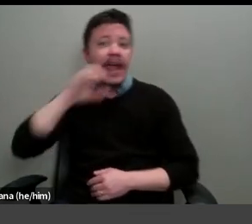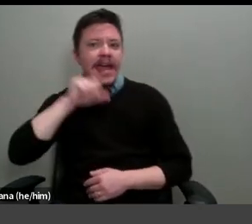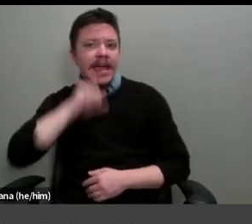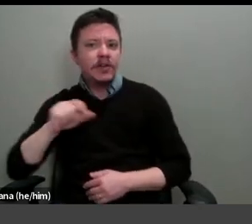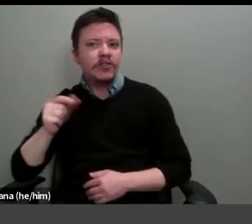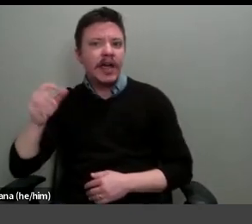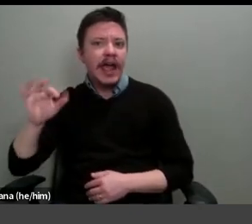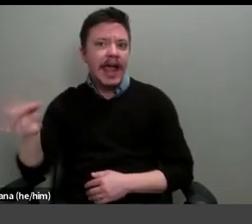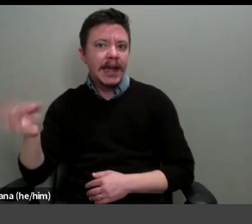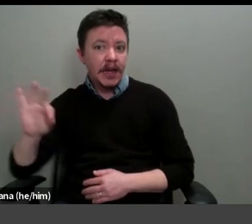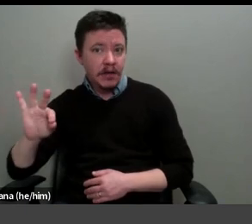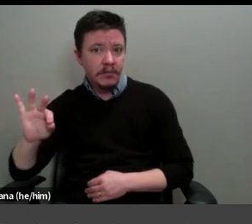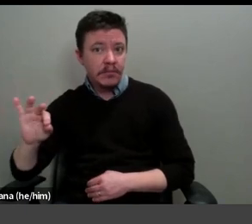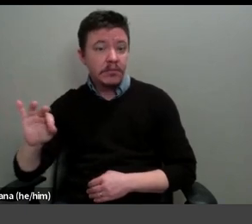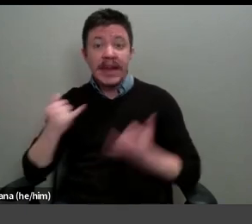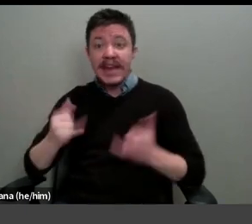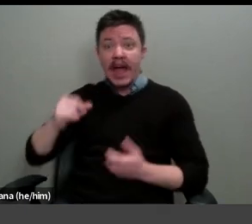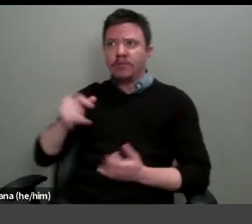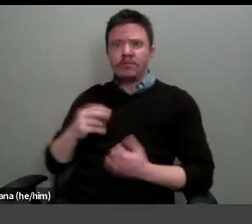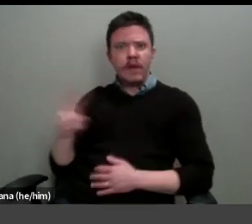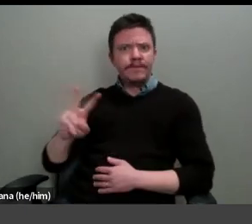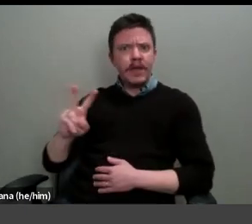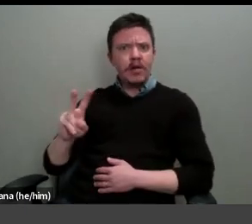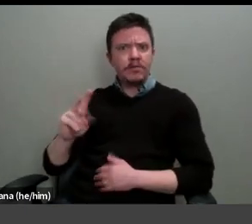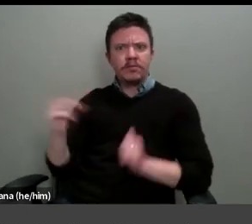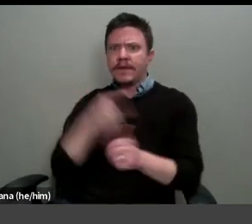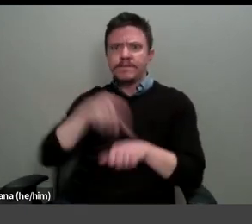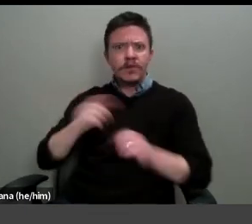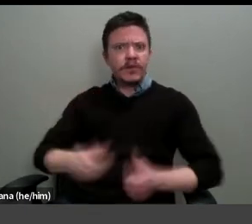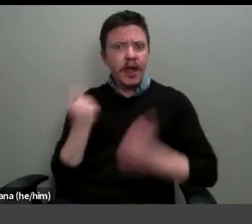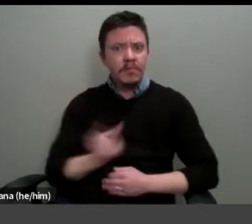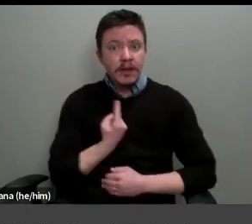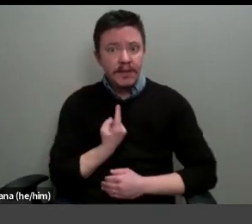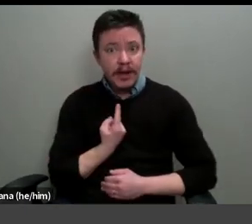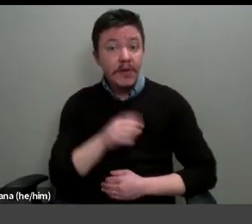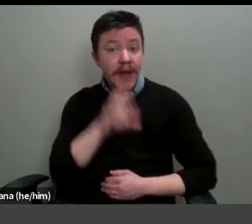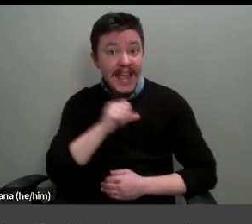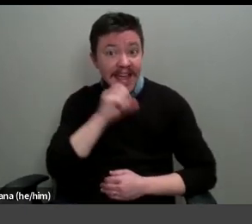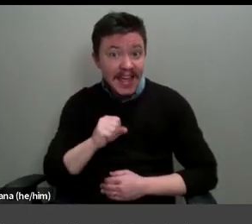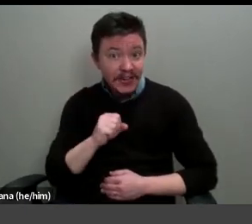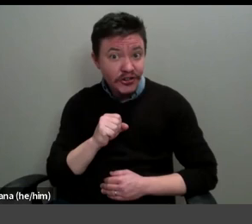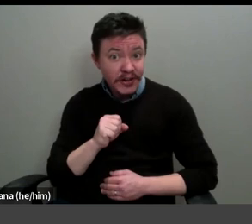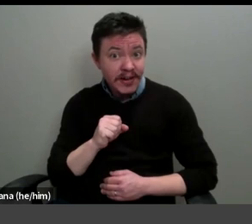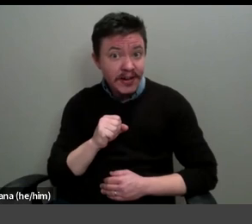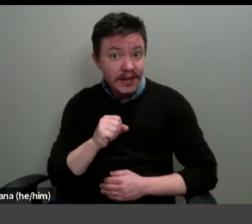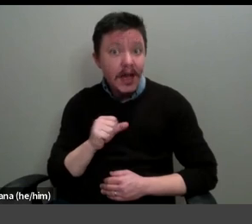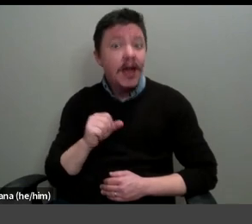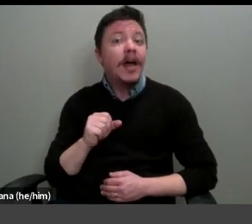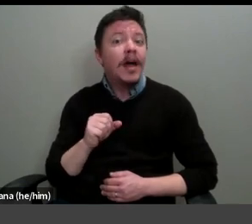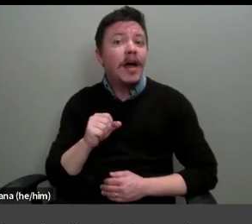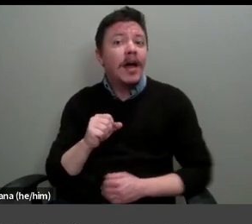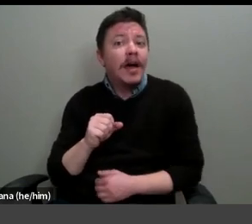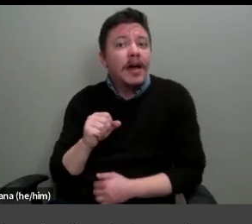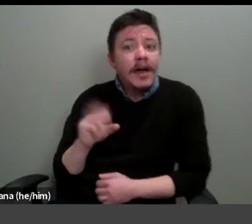when her son found himself living alone for the first time at, shall we say, the tender age of 61.